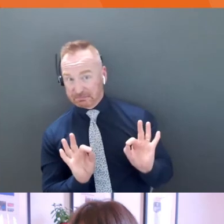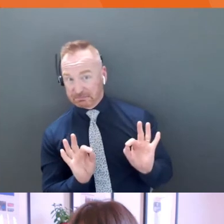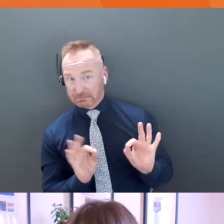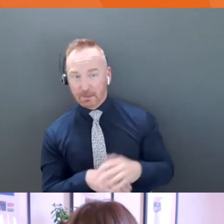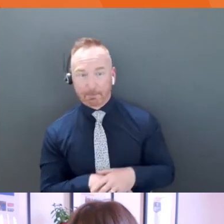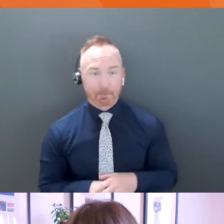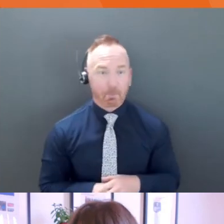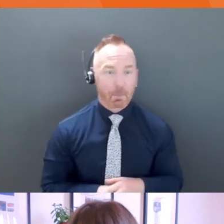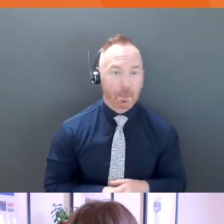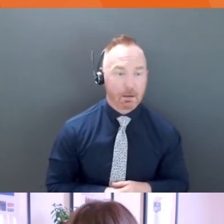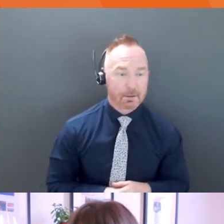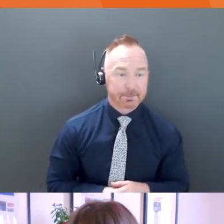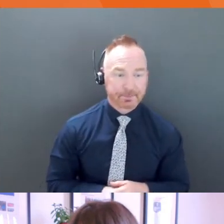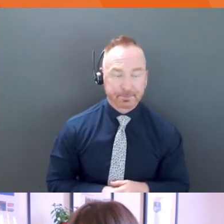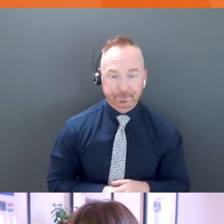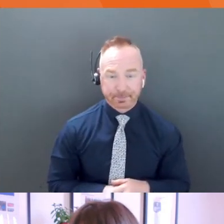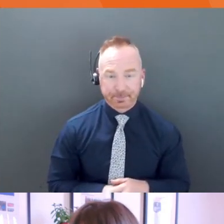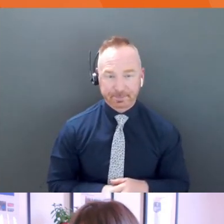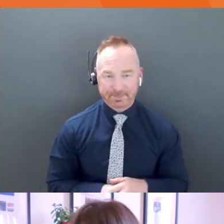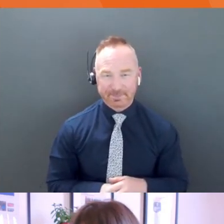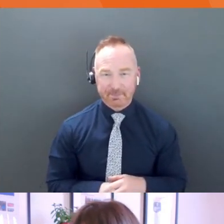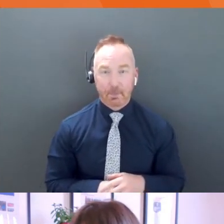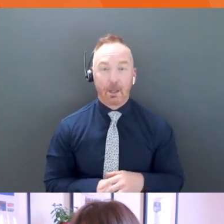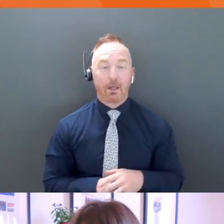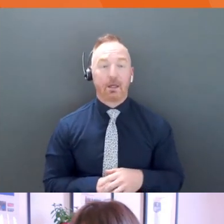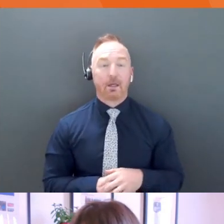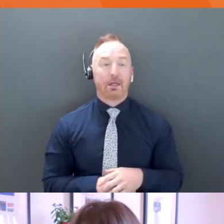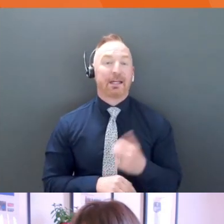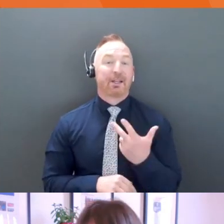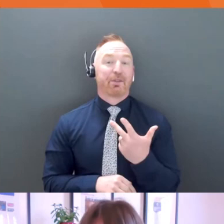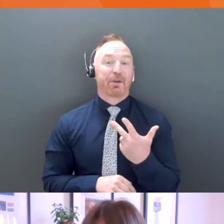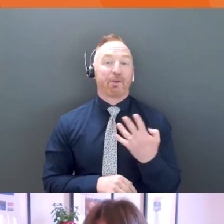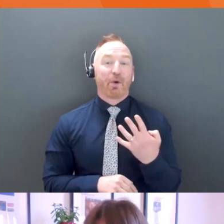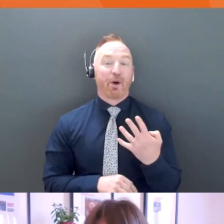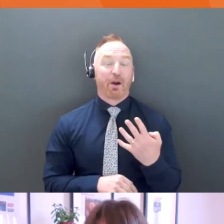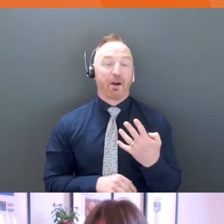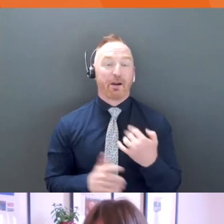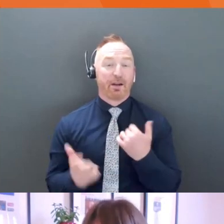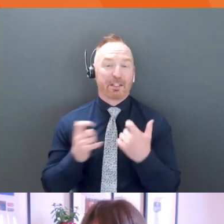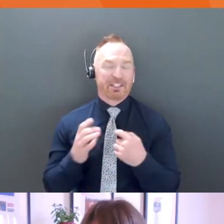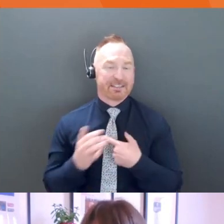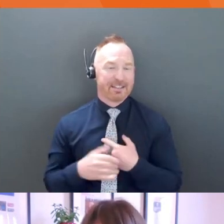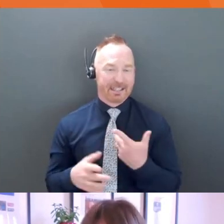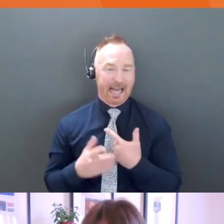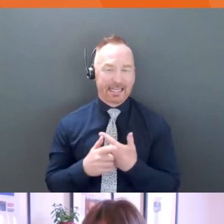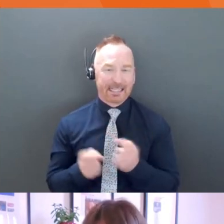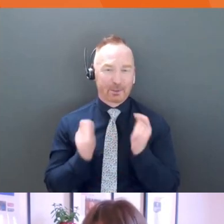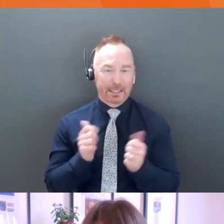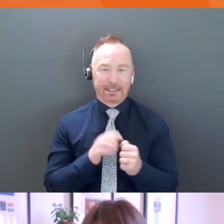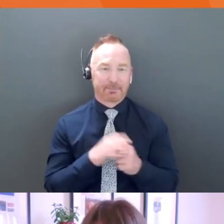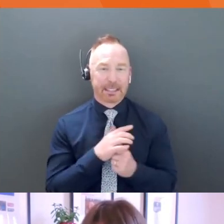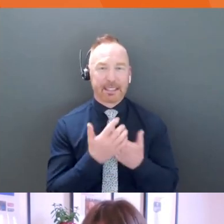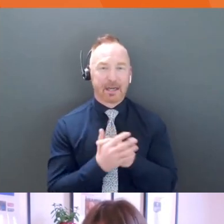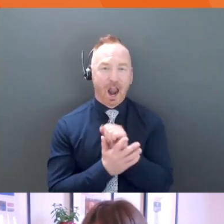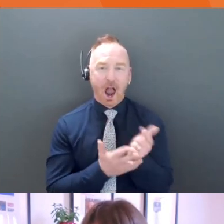Um, I'm just going to do the last, um, three or four questions as fast as we can. Speed ramp. I think